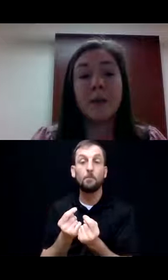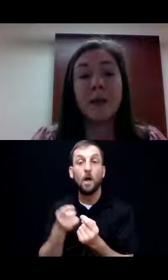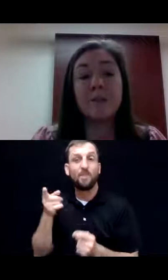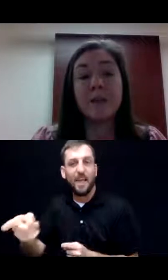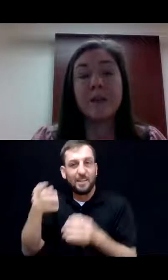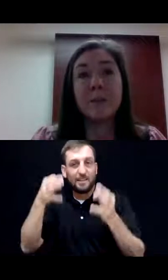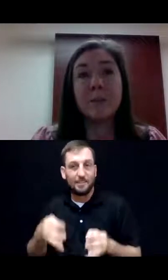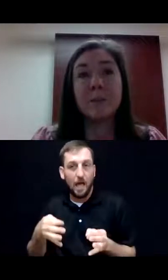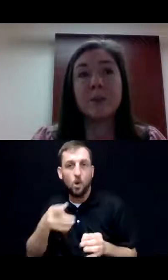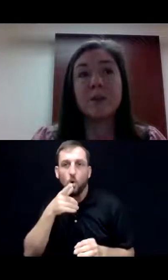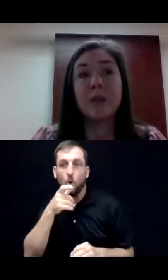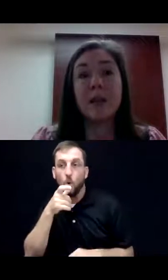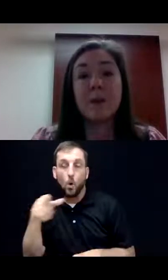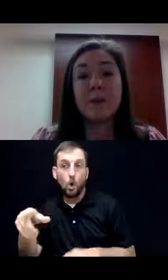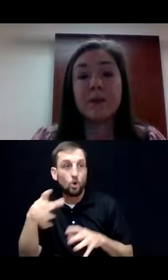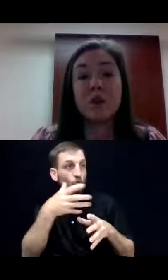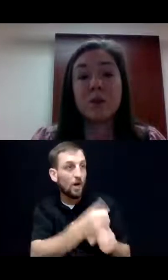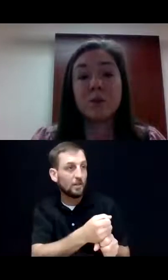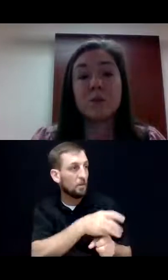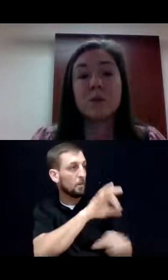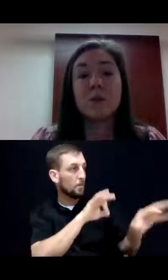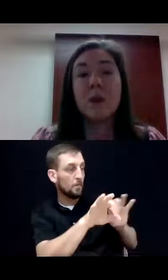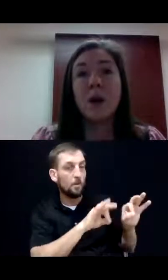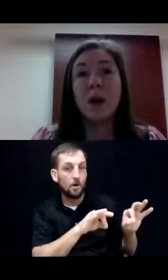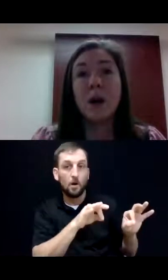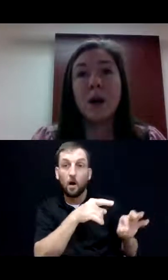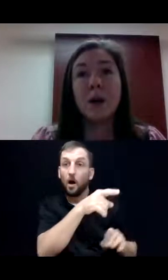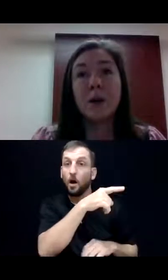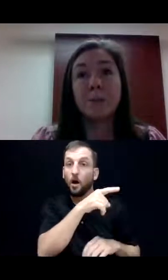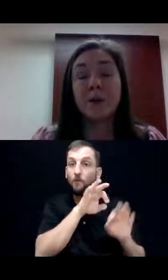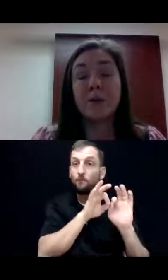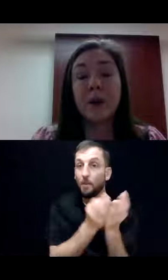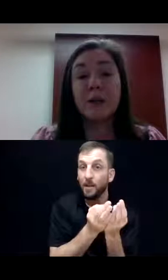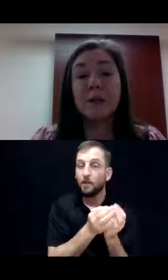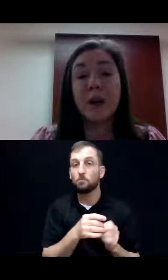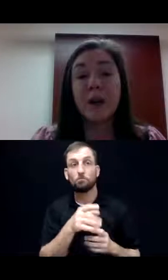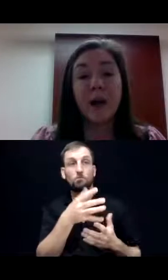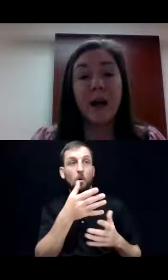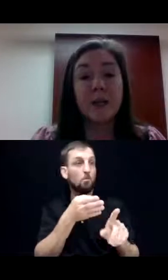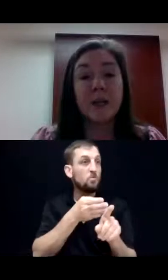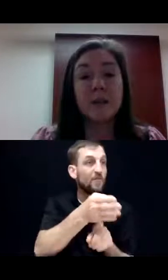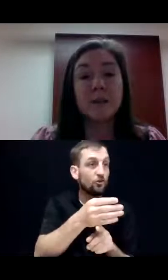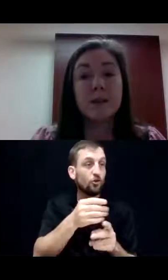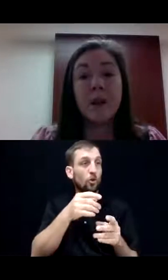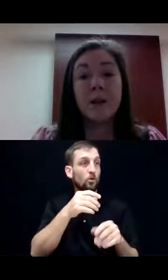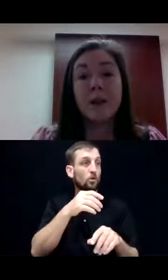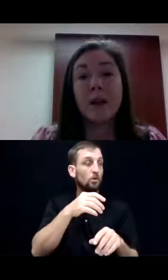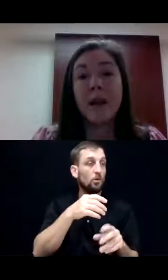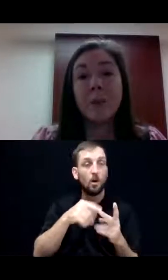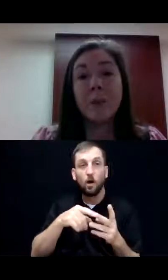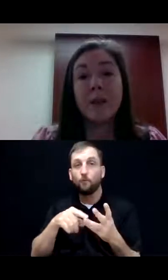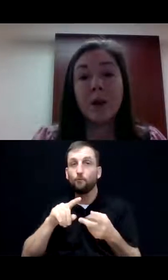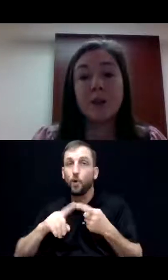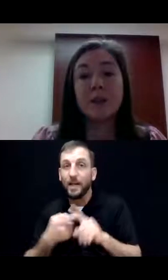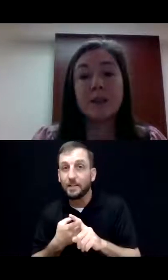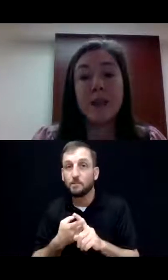They can be family members, they can be professionals, friends, other advocates that are going to